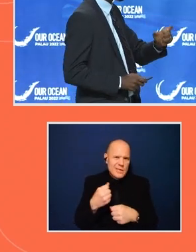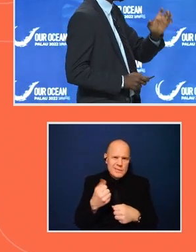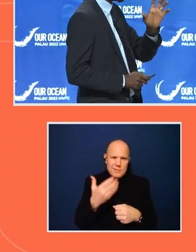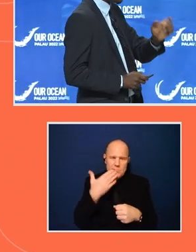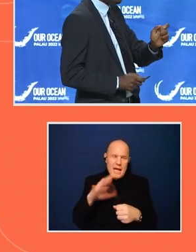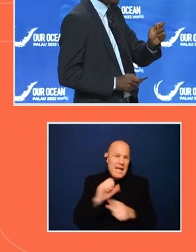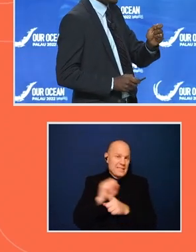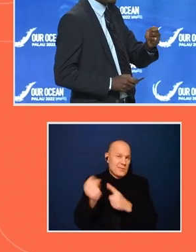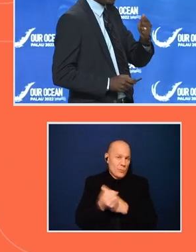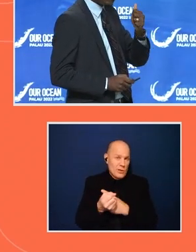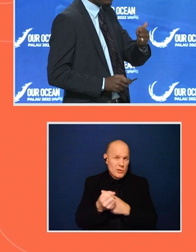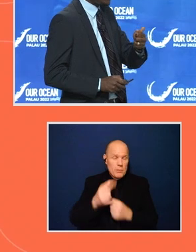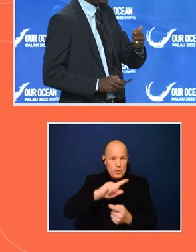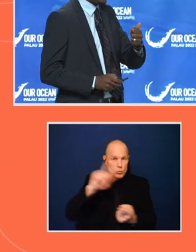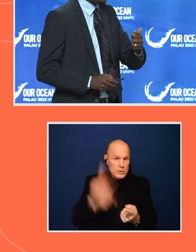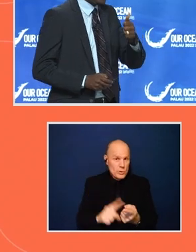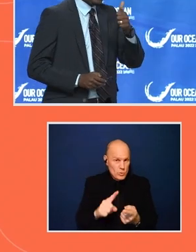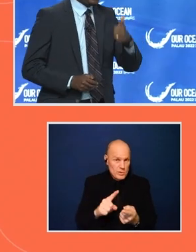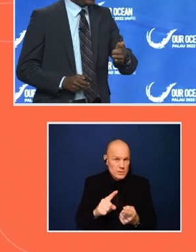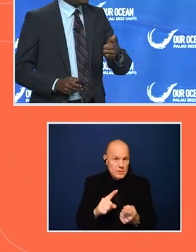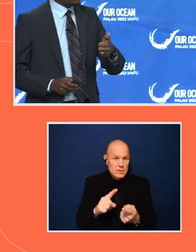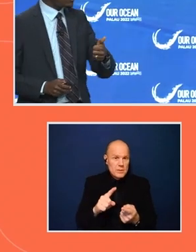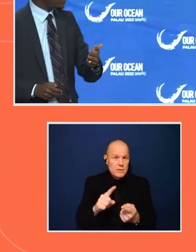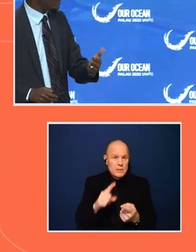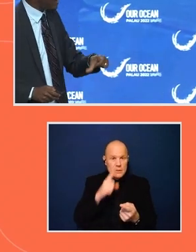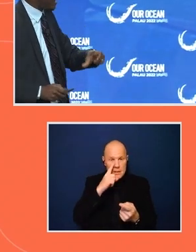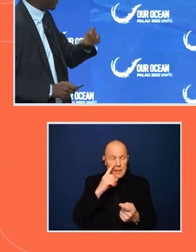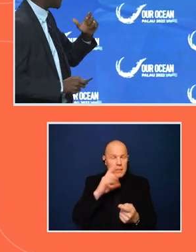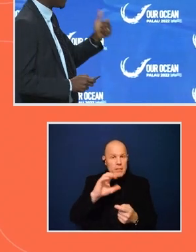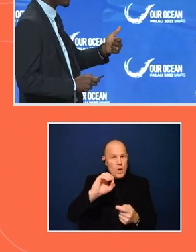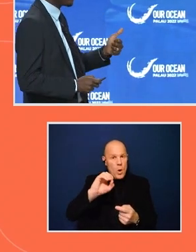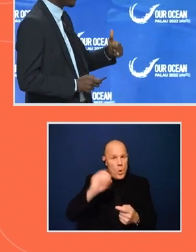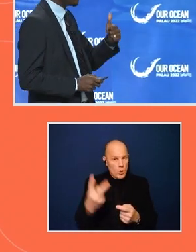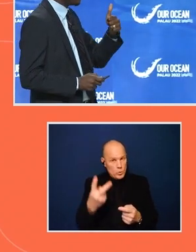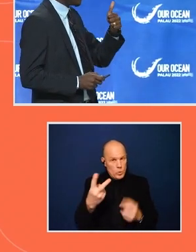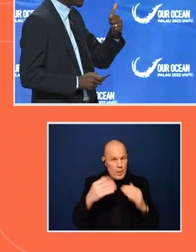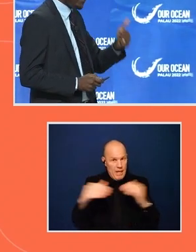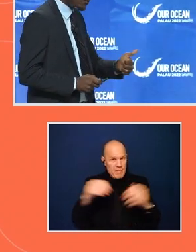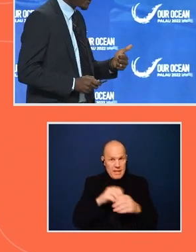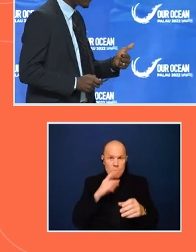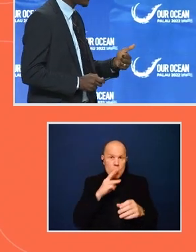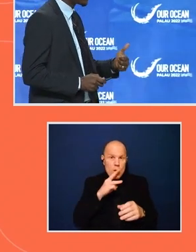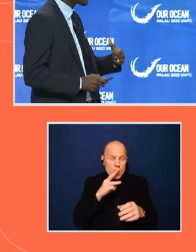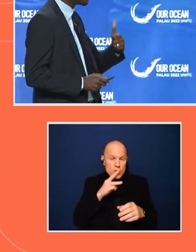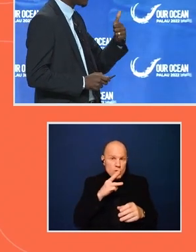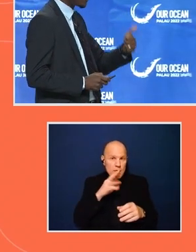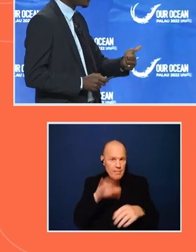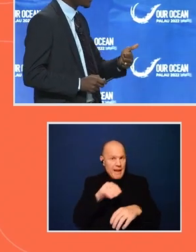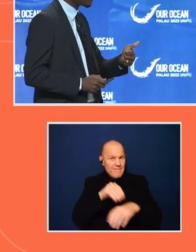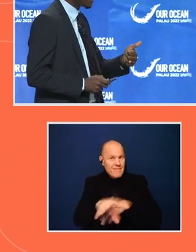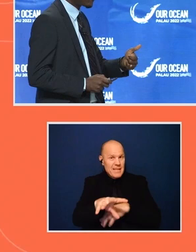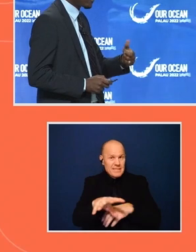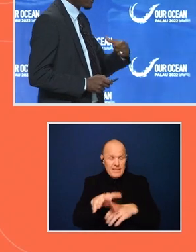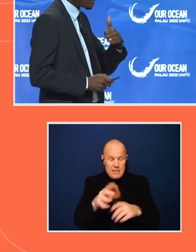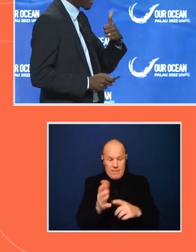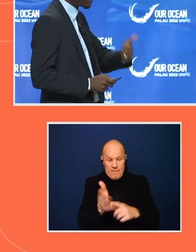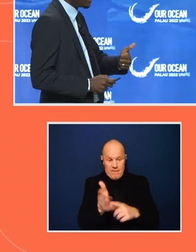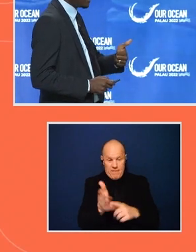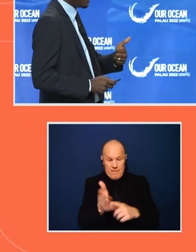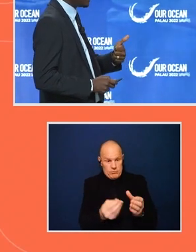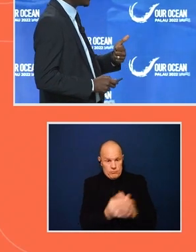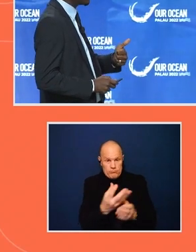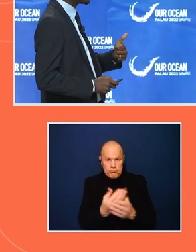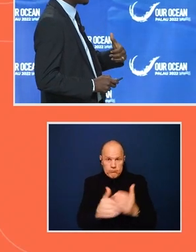reduces the dissolved oxygen level in these waters that affects the fisheries generally, and the biological side, so